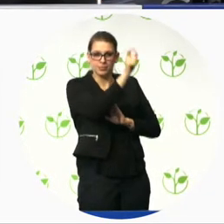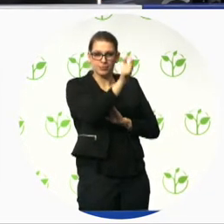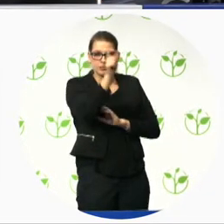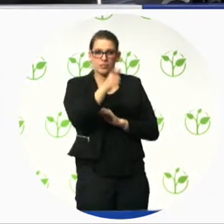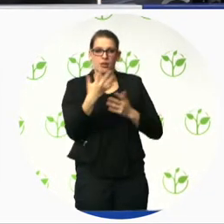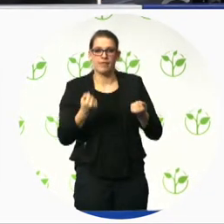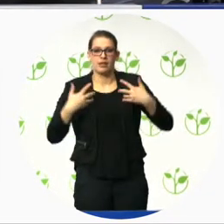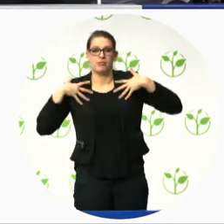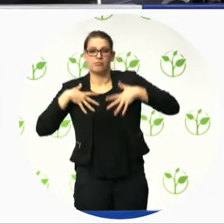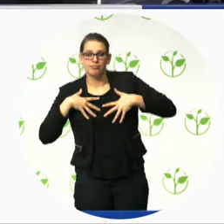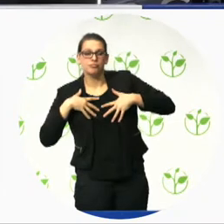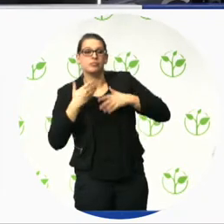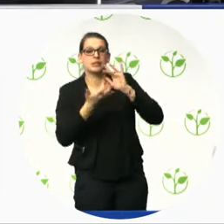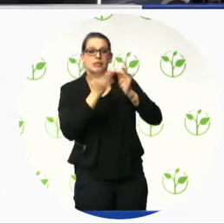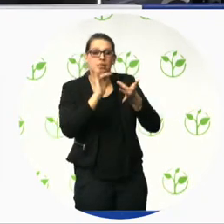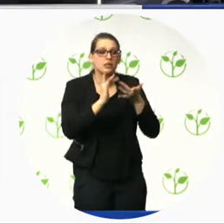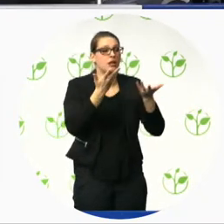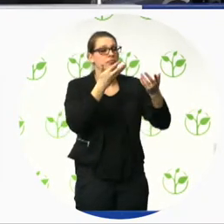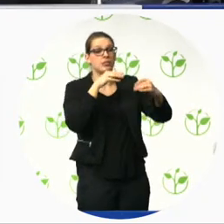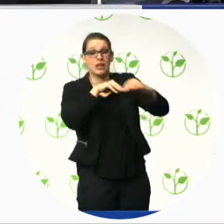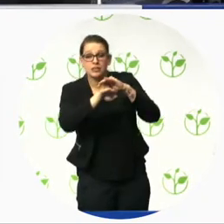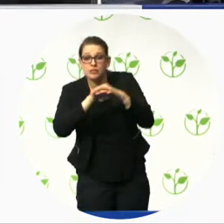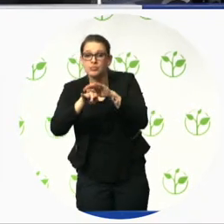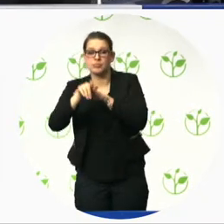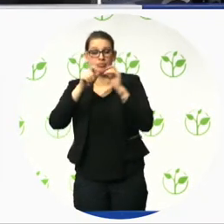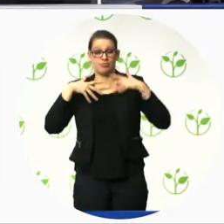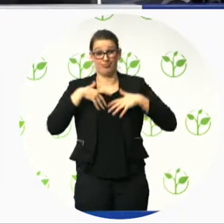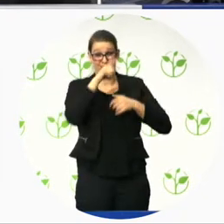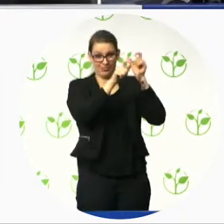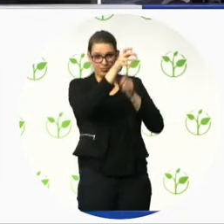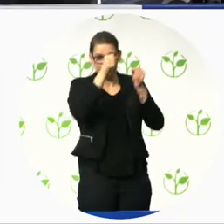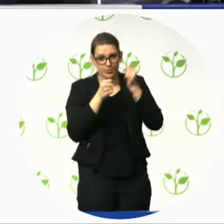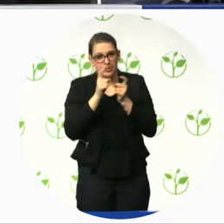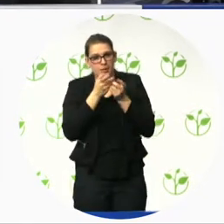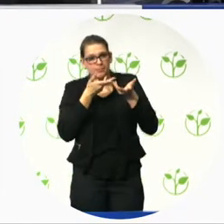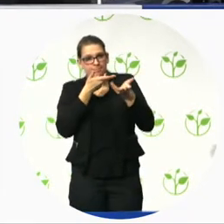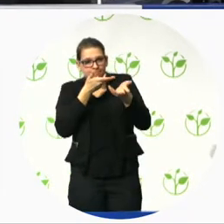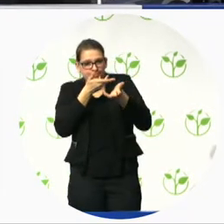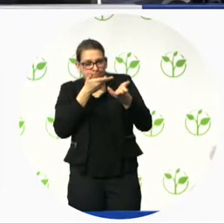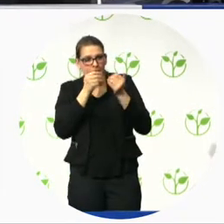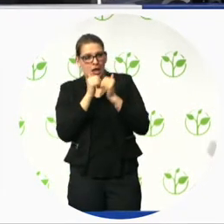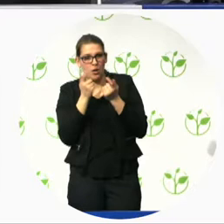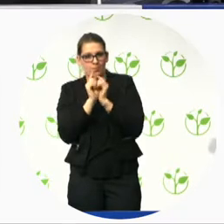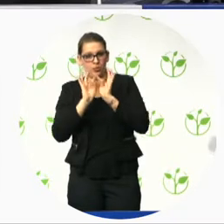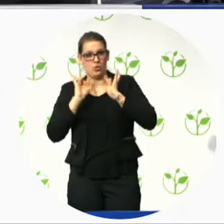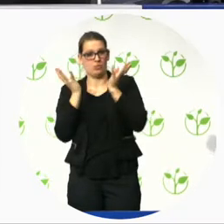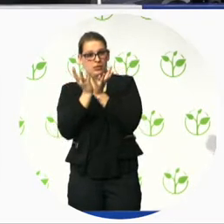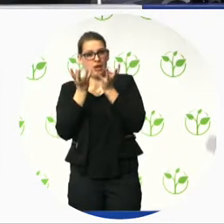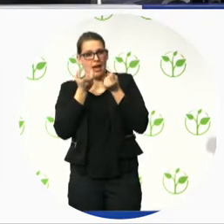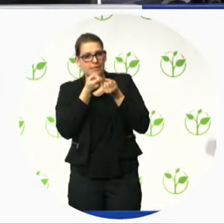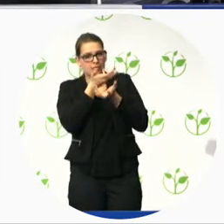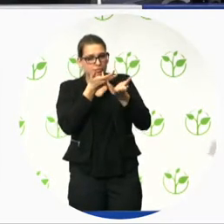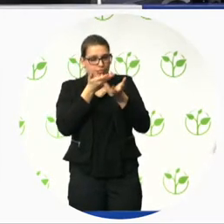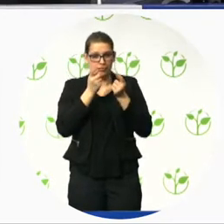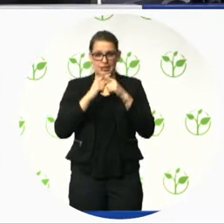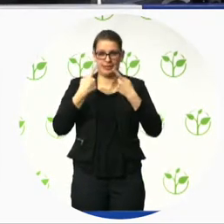in general. The advisory council consists of people from different organizations such as agencies, universities,